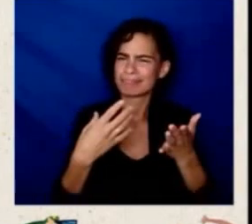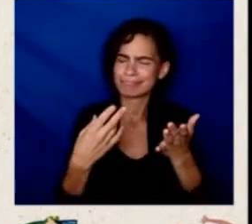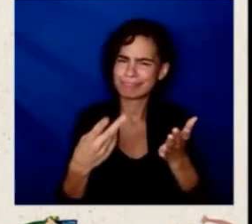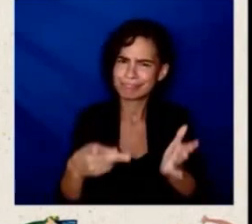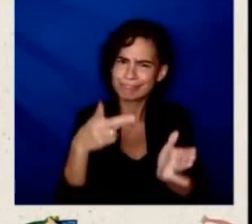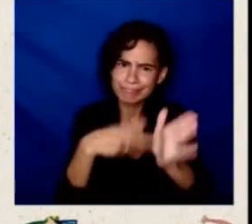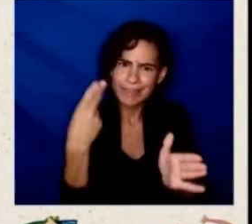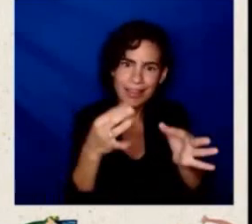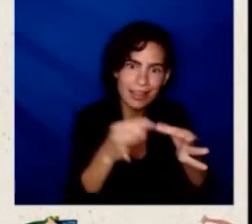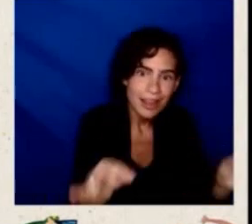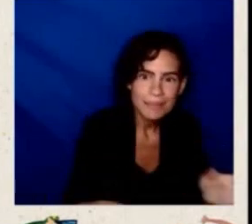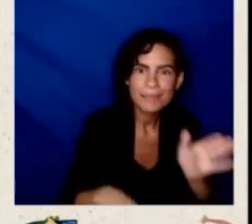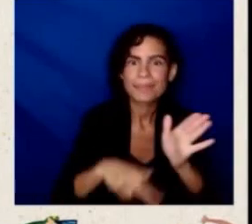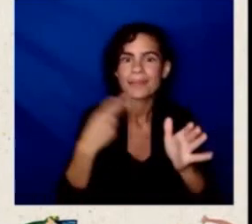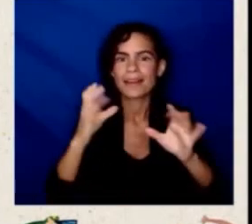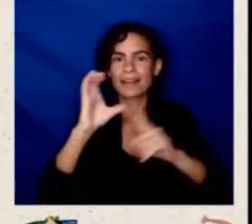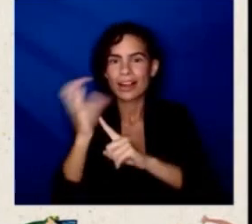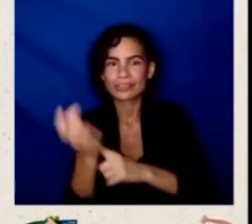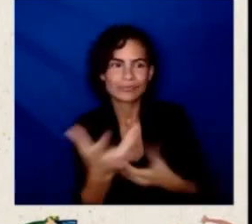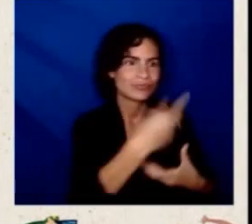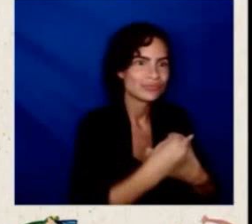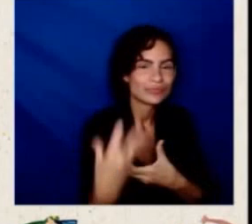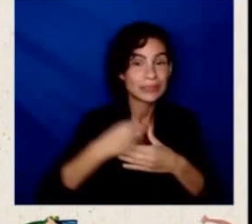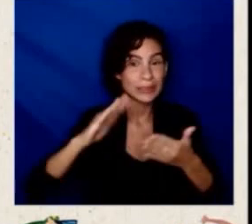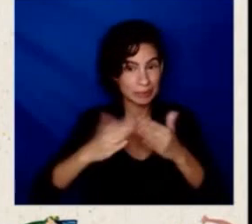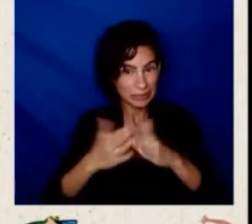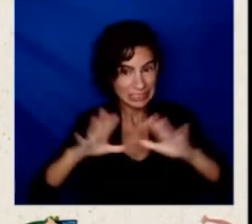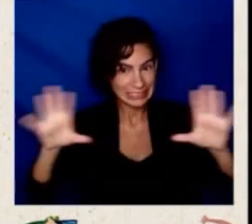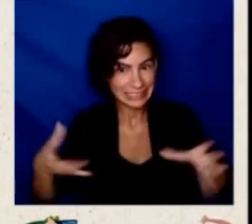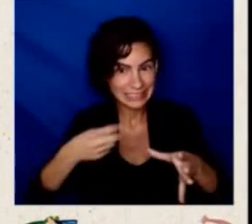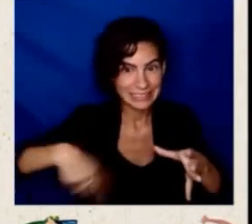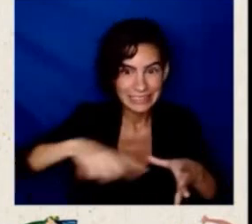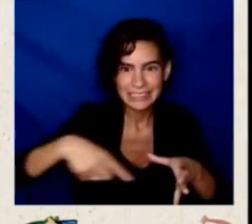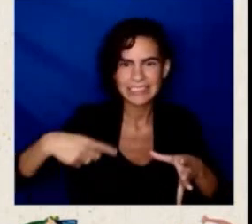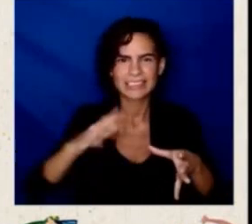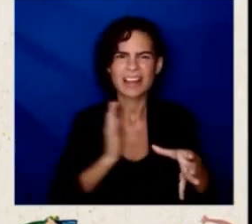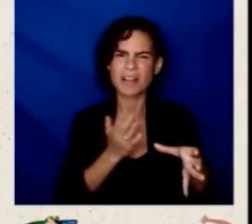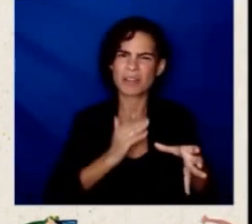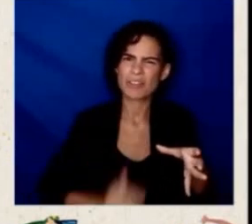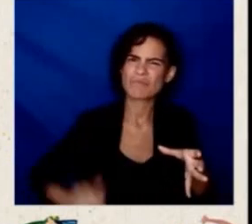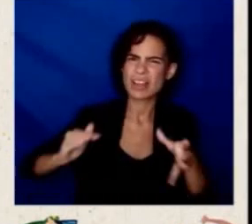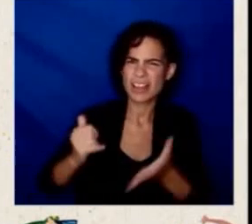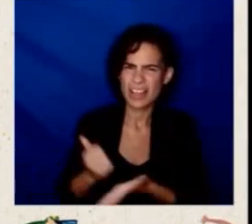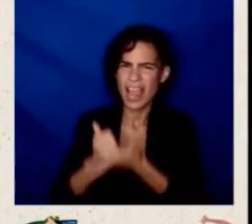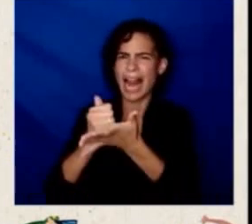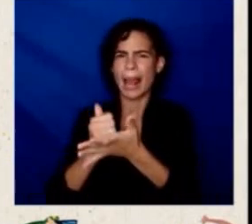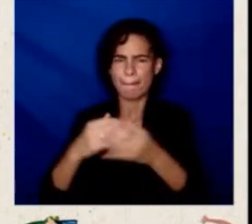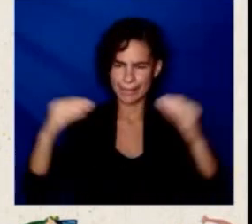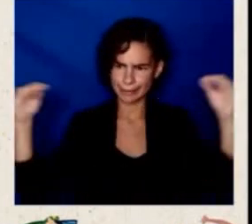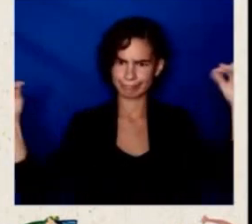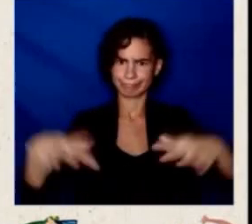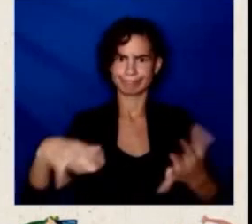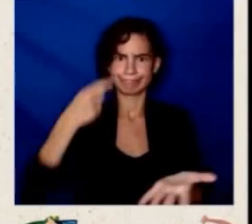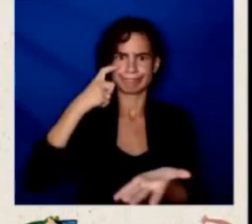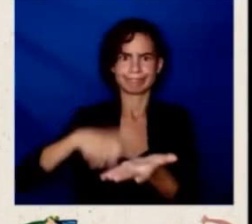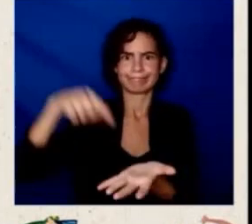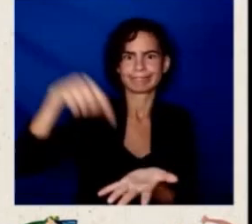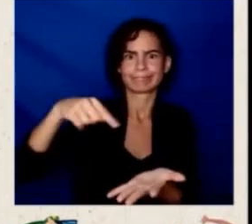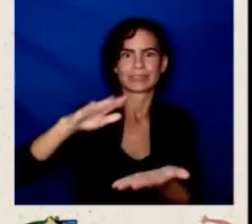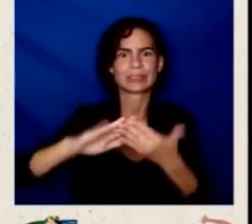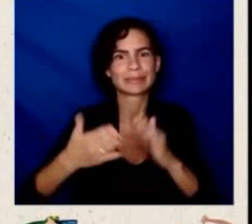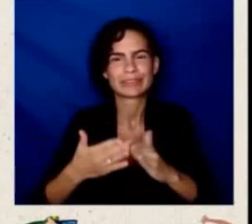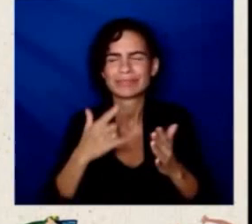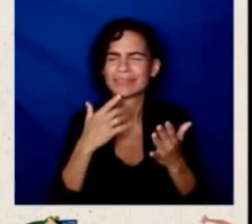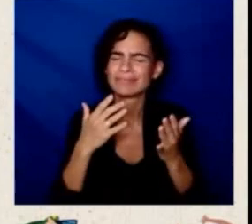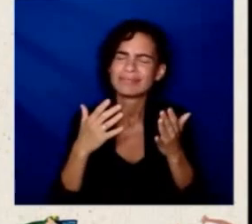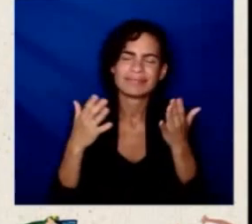our upbringings and how that influences where we are. So what a great moment to reflect on Hispanic Heritage Month and be around people that